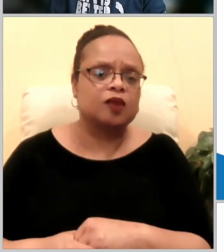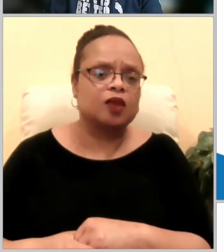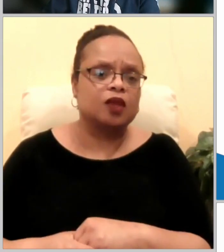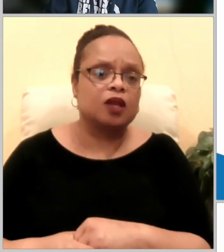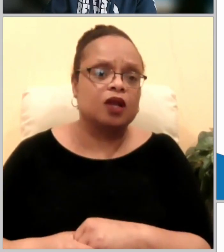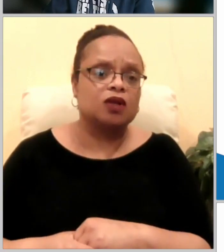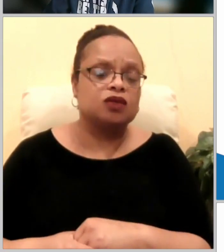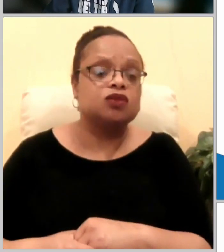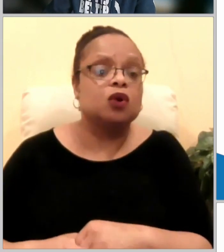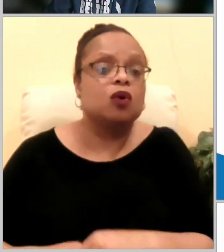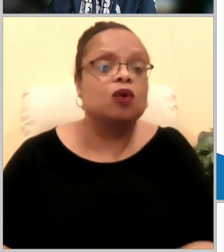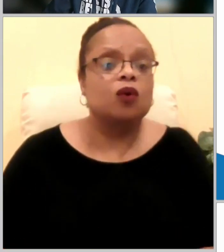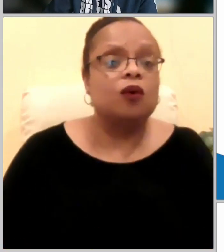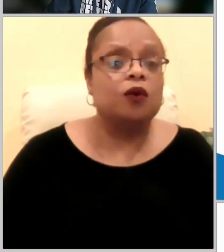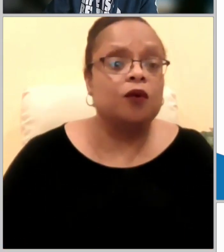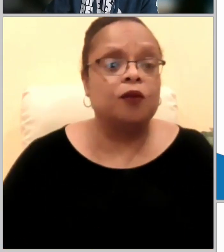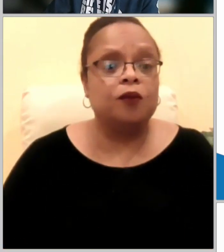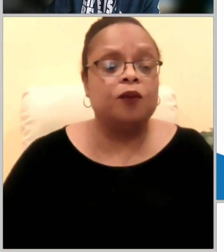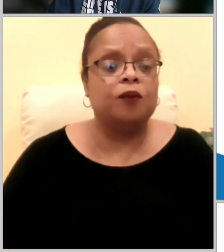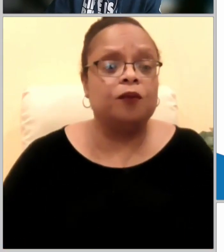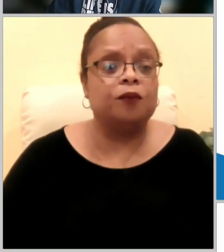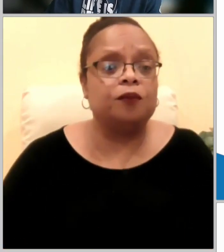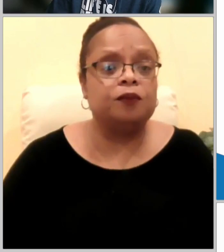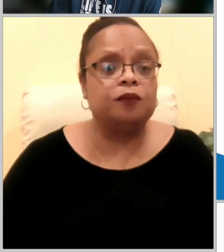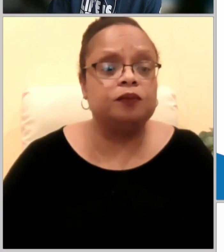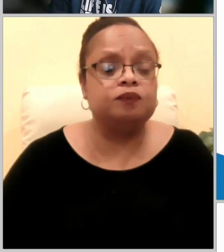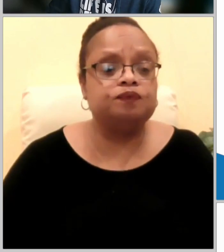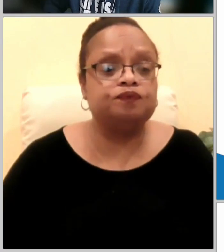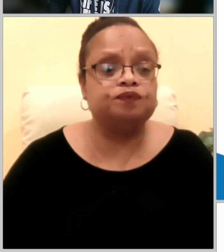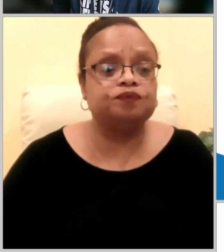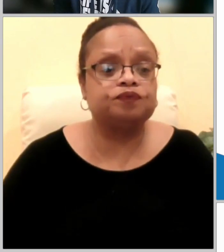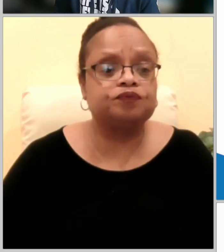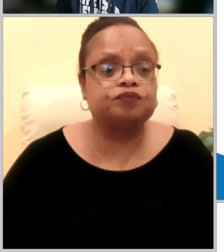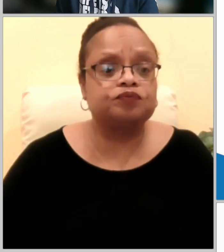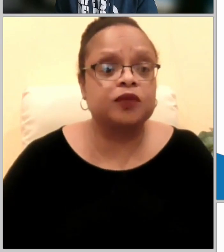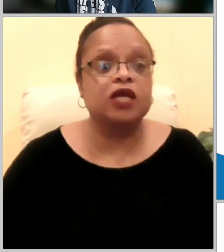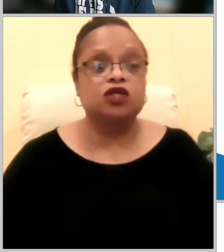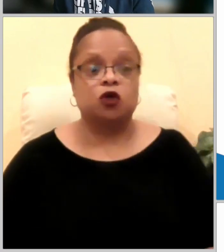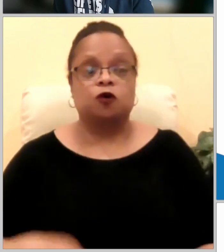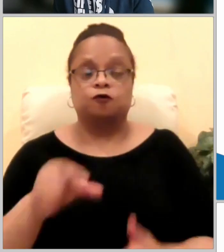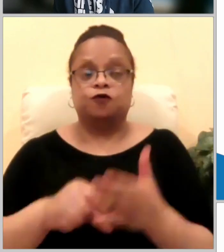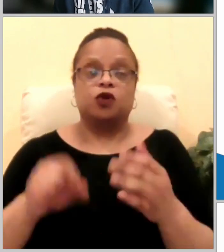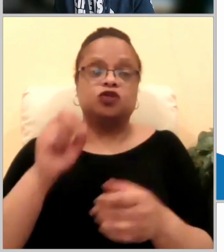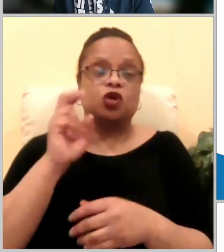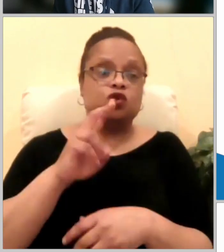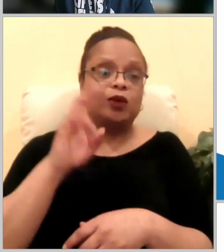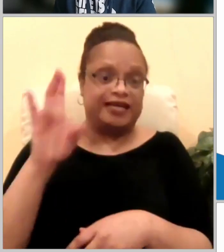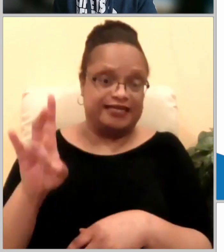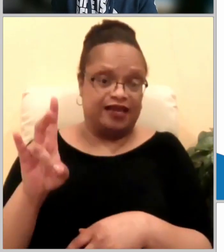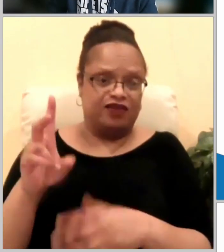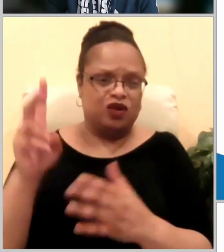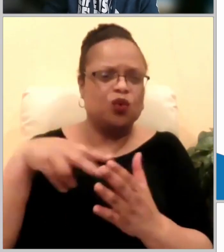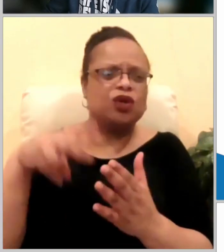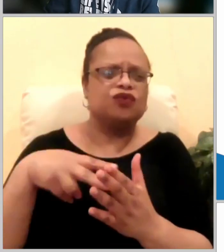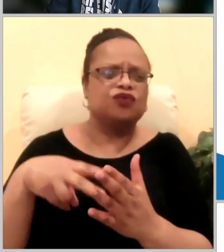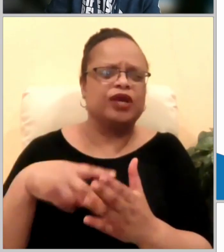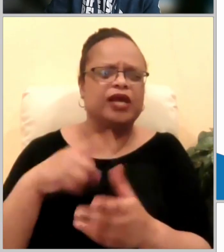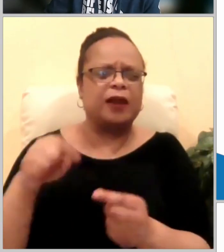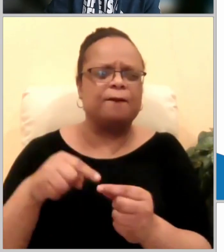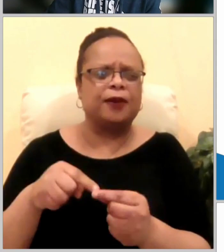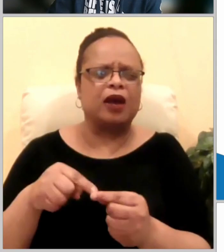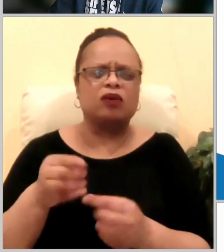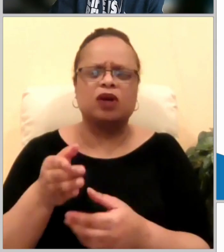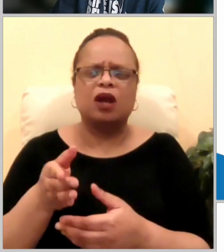last slide here we'll go through and then we'll jump into our groups so in verse 27 we read about some prophets who are also